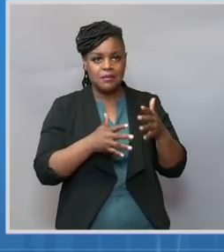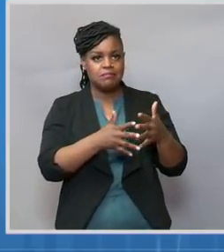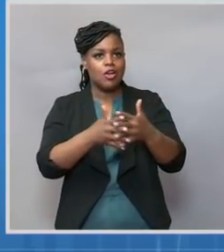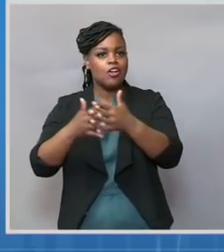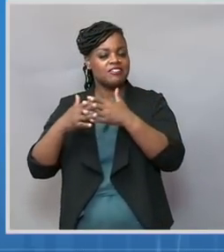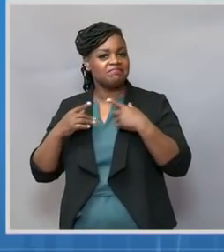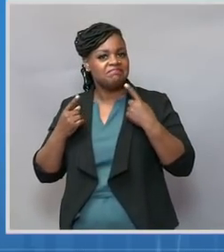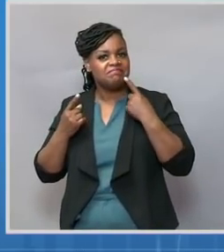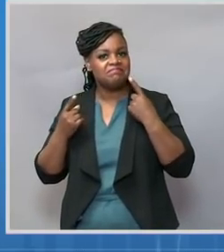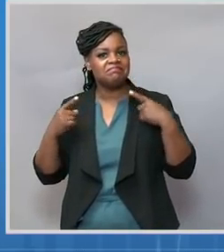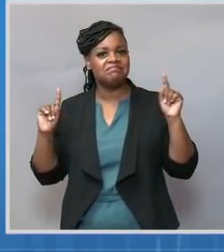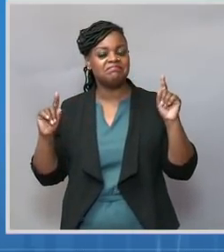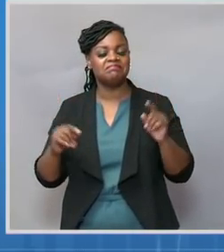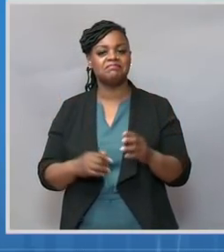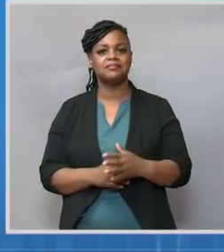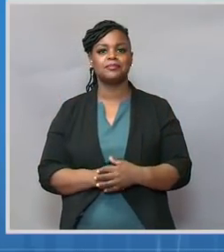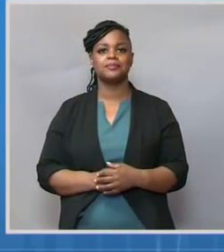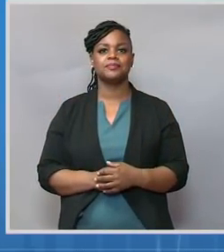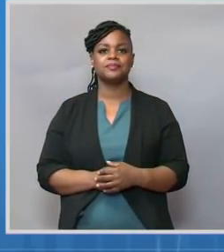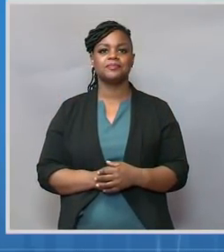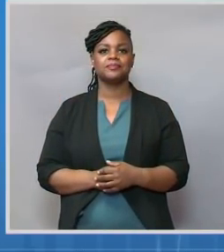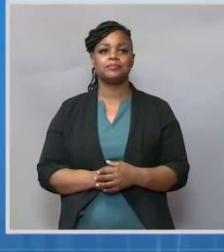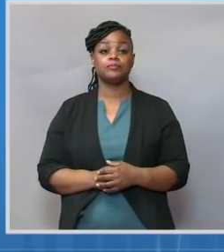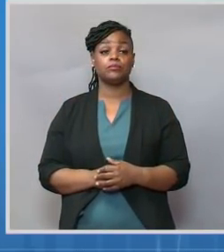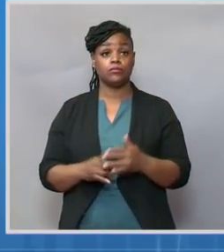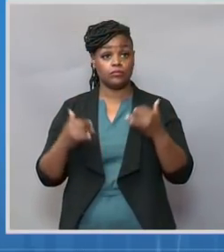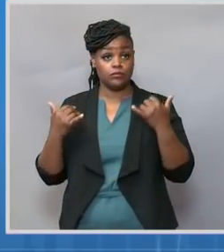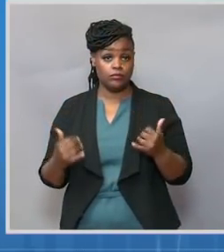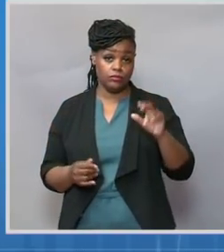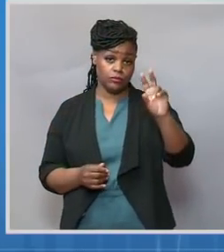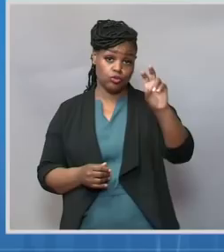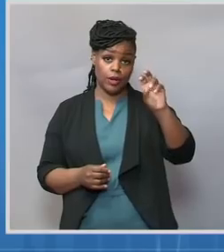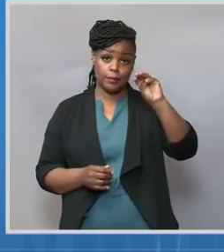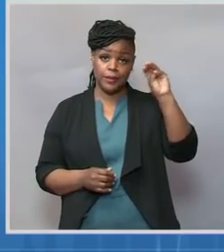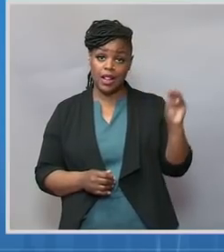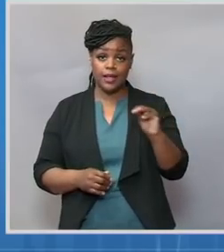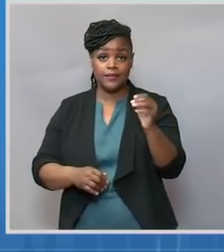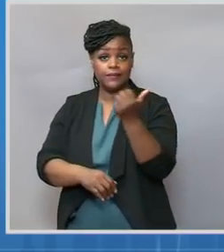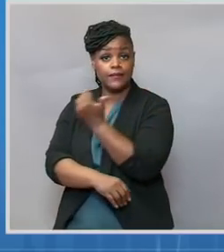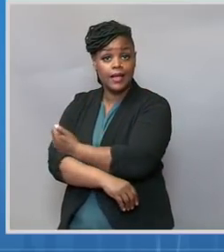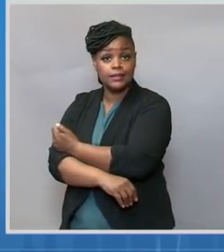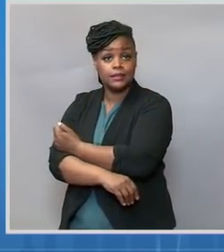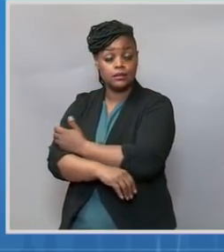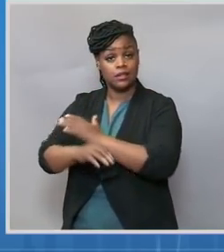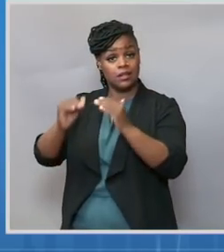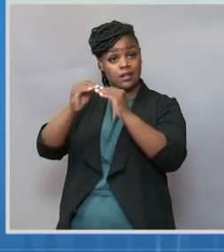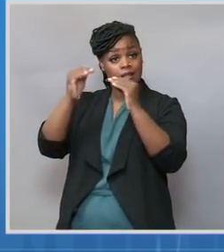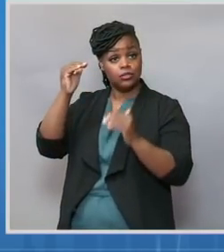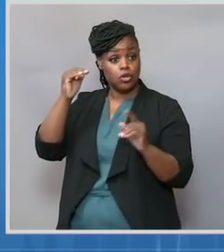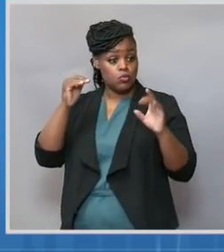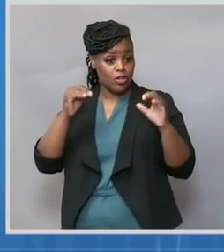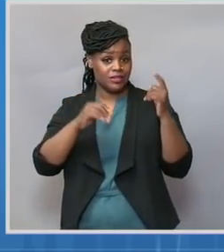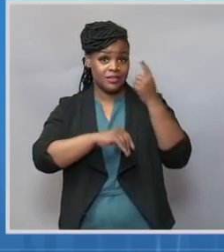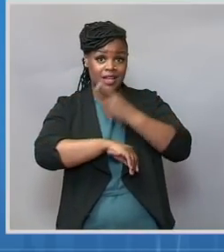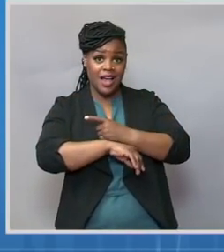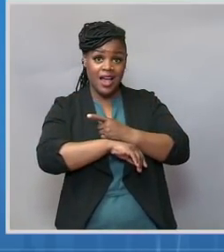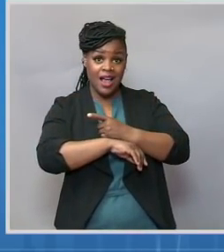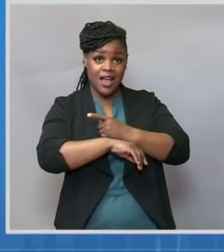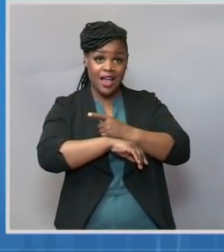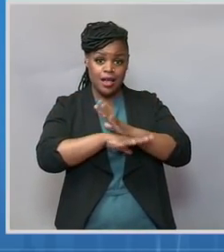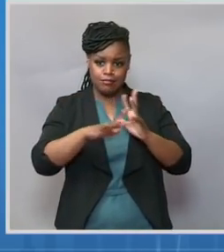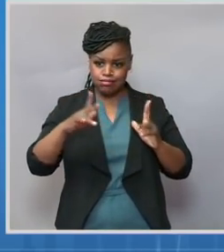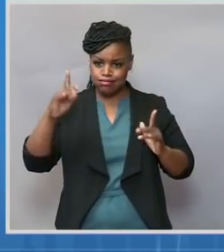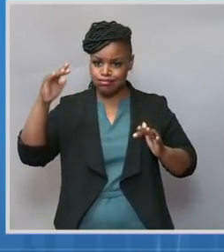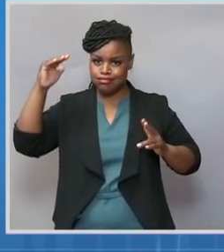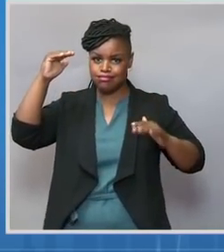This crucial milestone of 200 million shots in less than 100 days enabled more than 52 percent